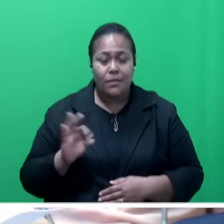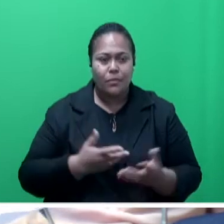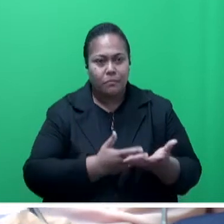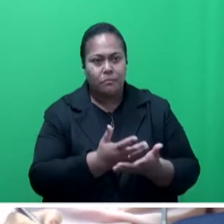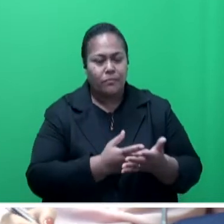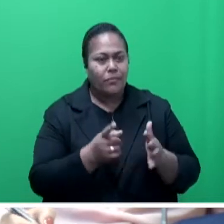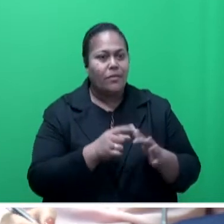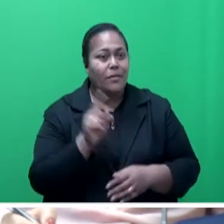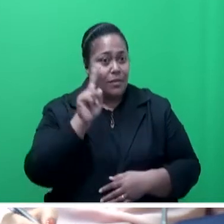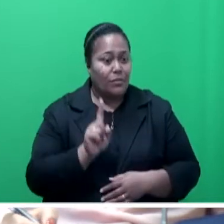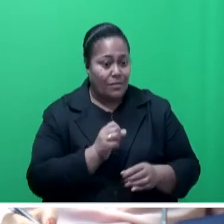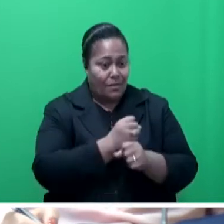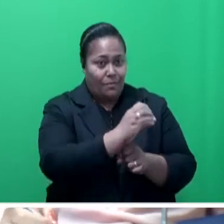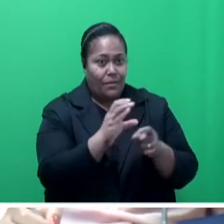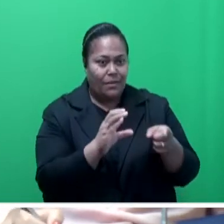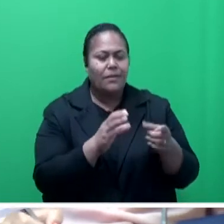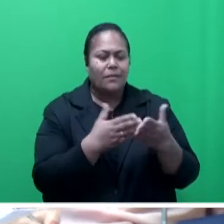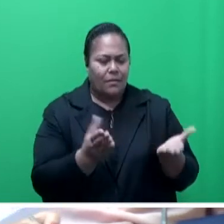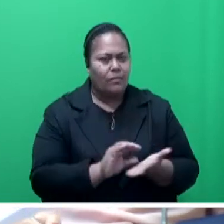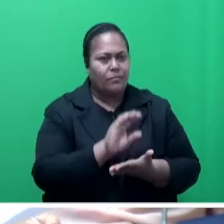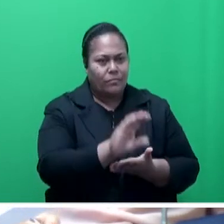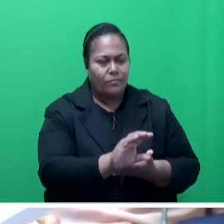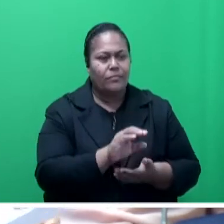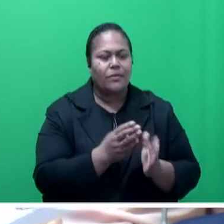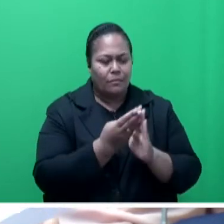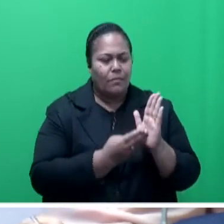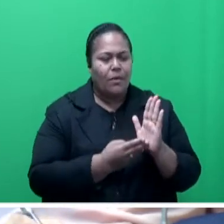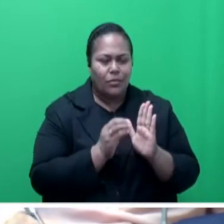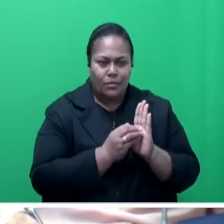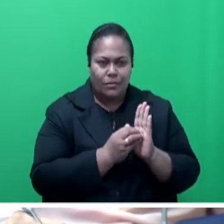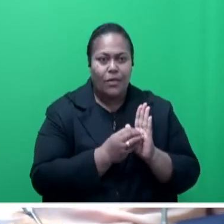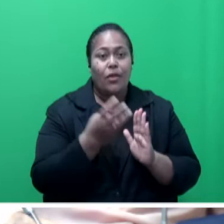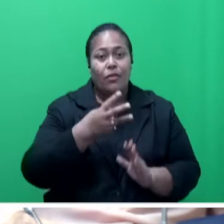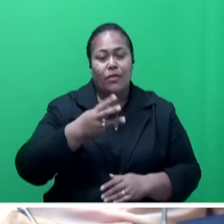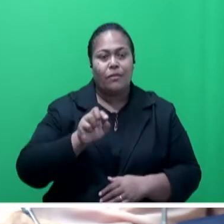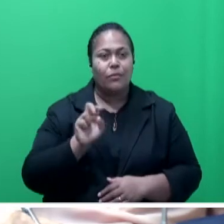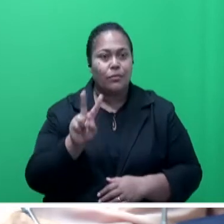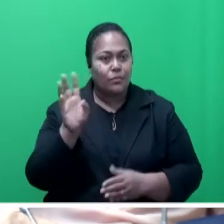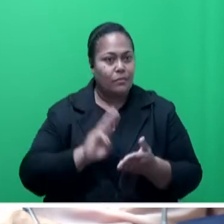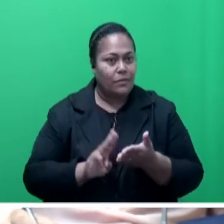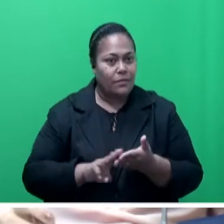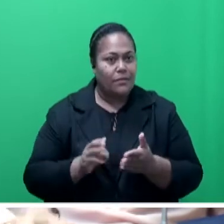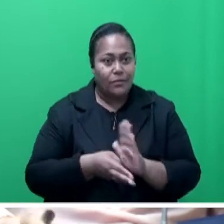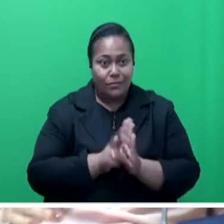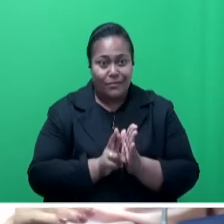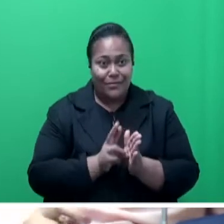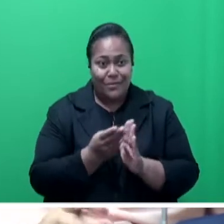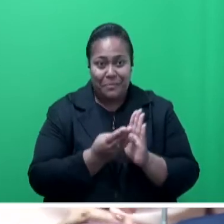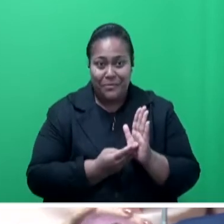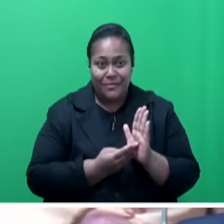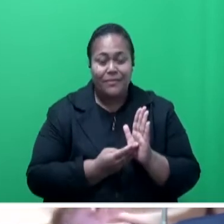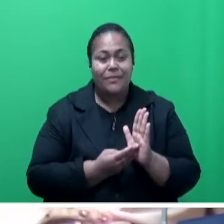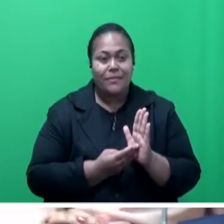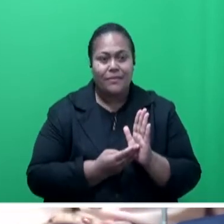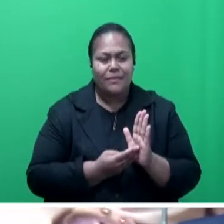It now goes back to 50 percent of the bill. As allocated in the budget, we've allocated $13.2 million in the revised budget. You will see that, sir.